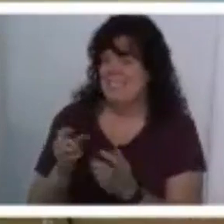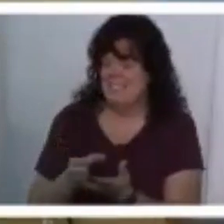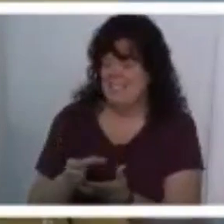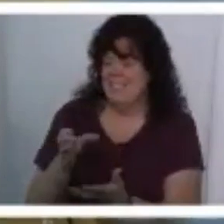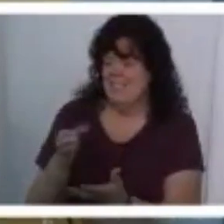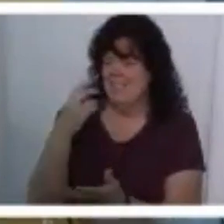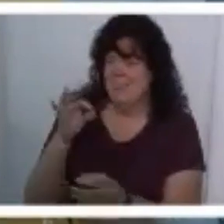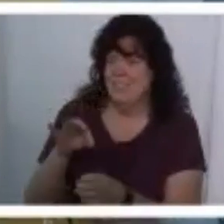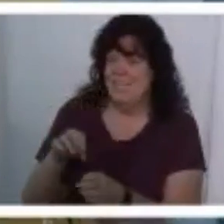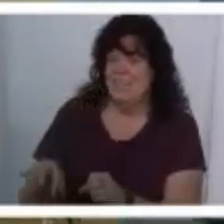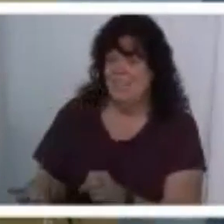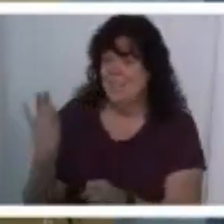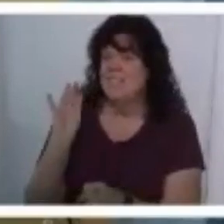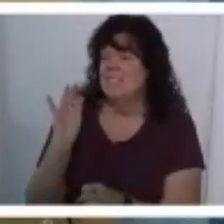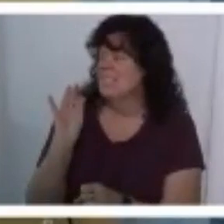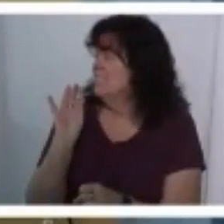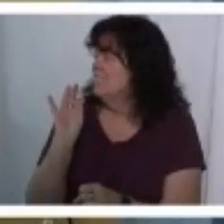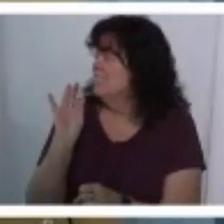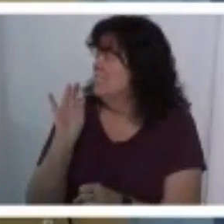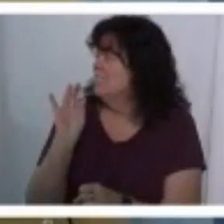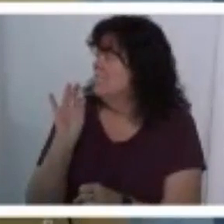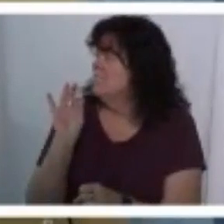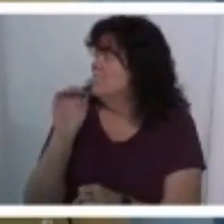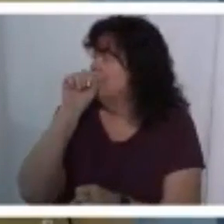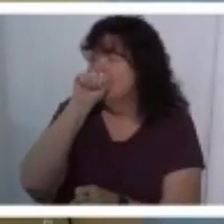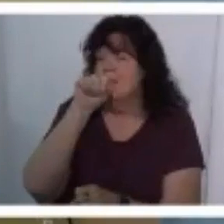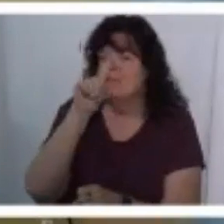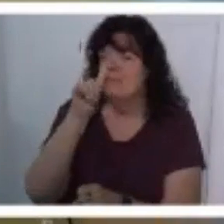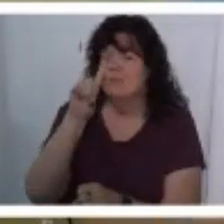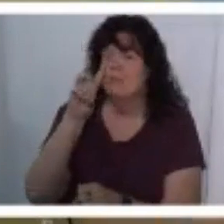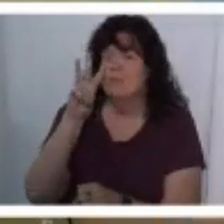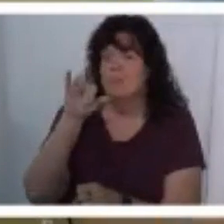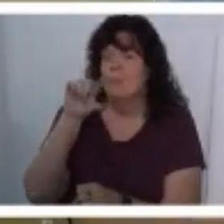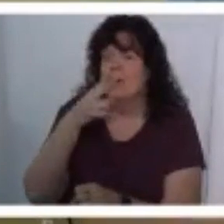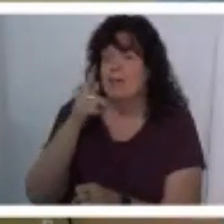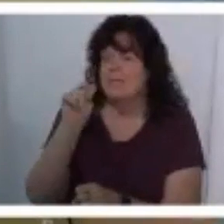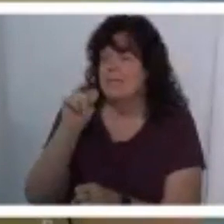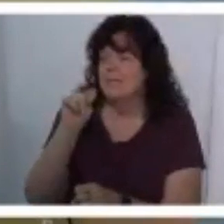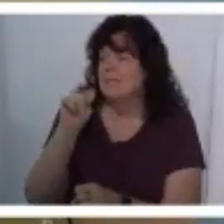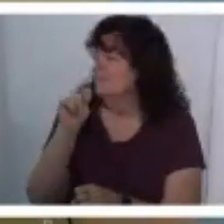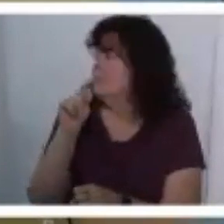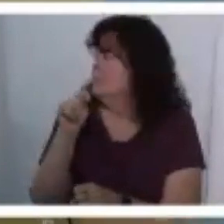your tea that i could ever find don't you love dwight he loves dwight i learned things